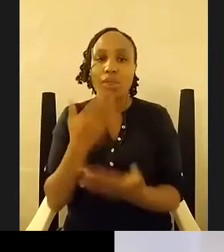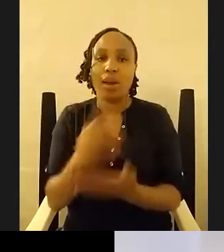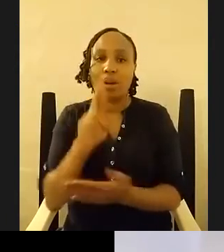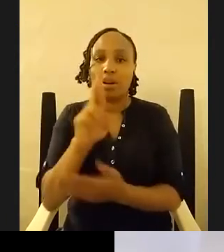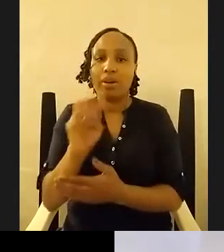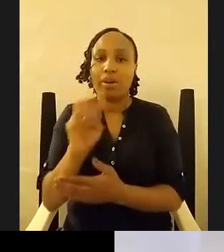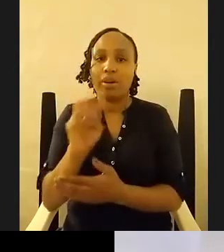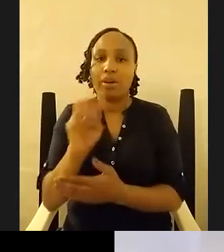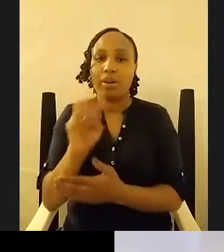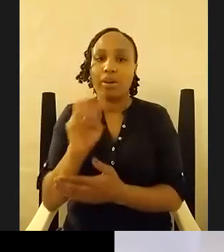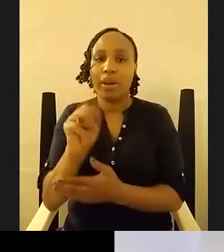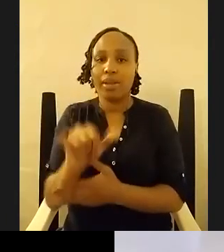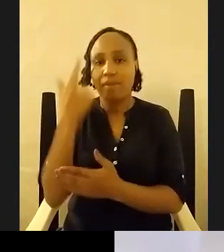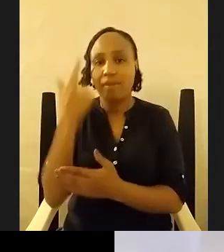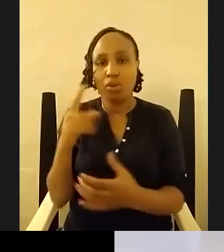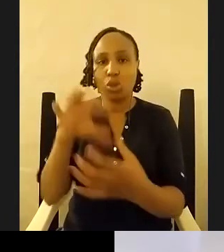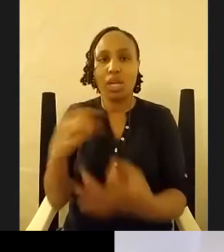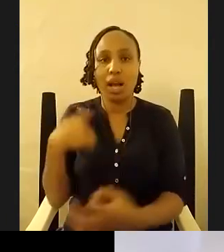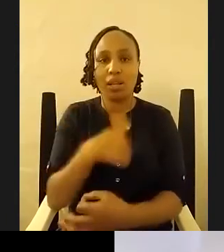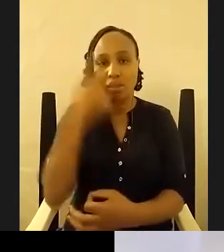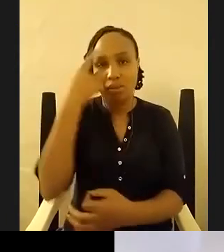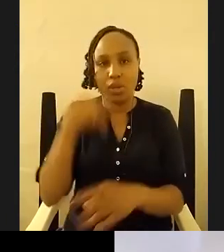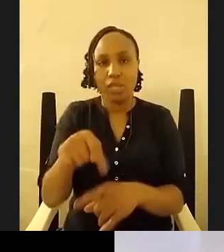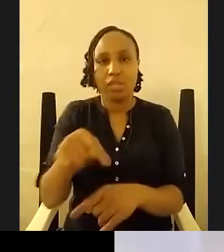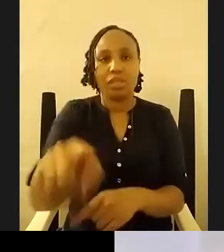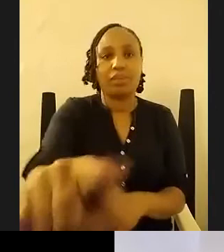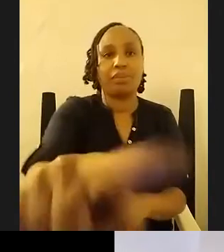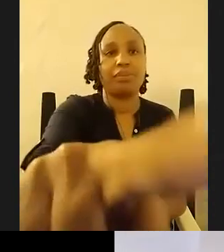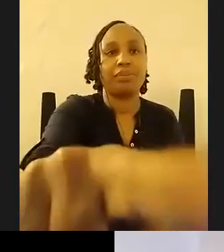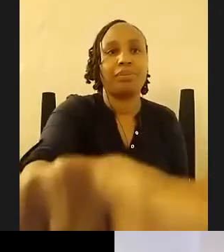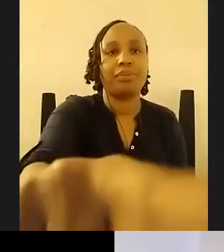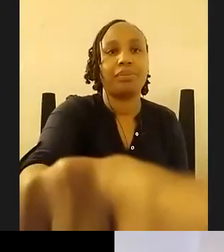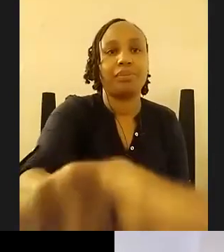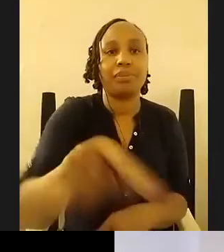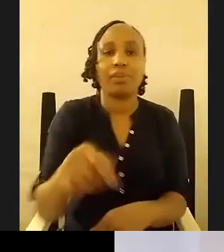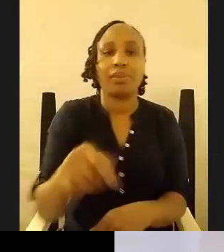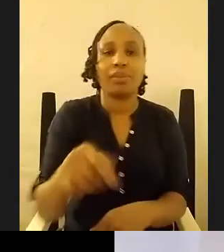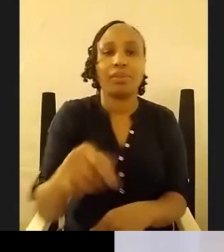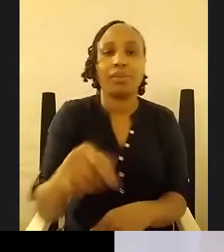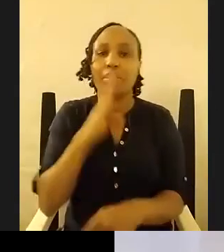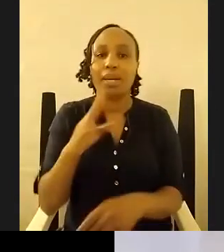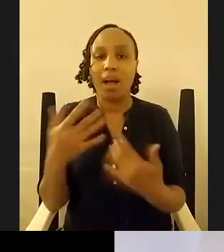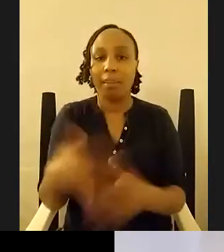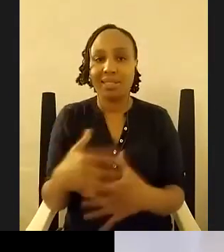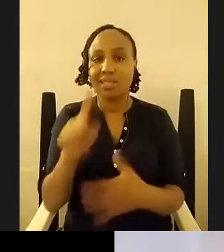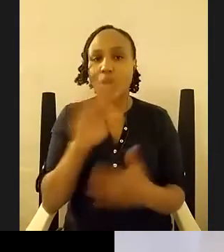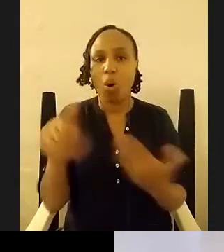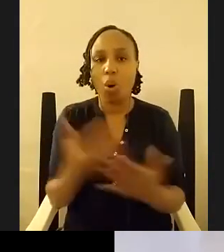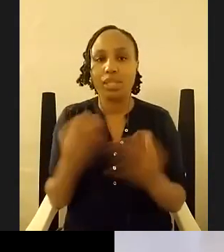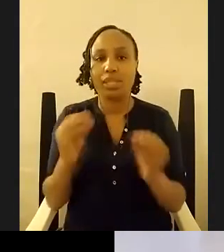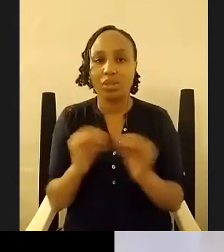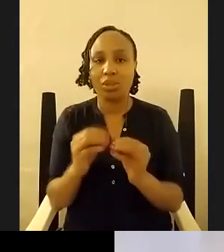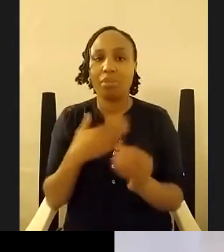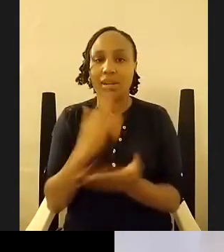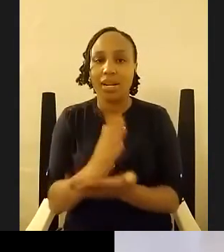you know being being amazing um um during this whole session um i'd really like to thank um book